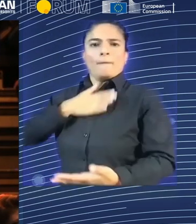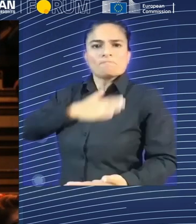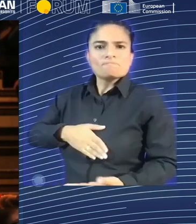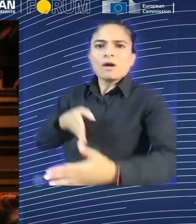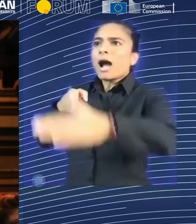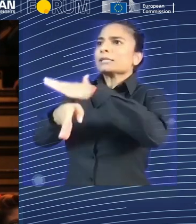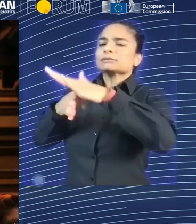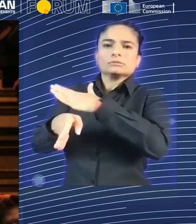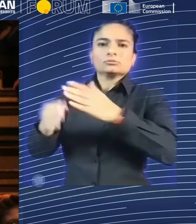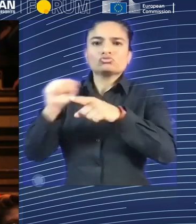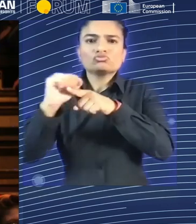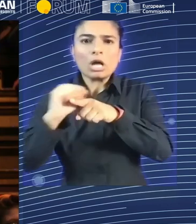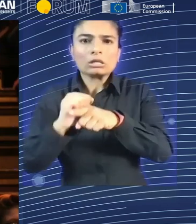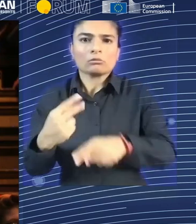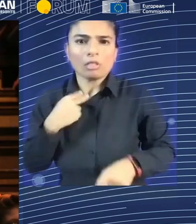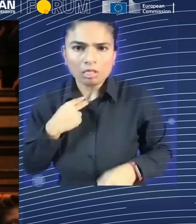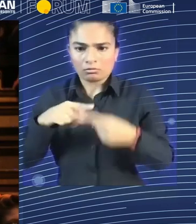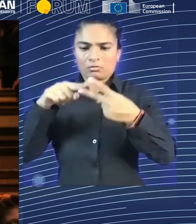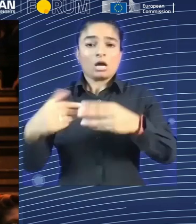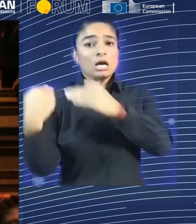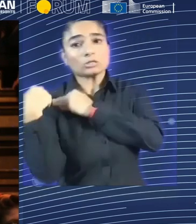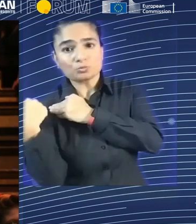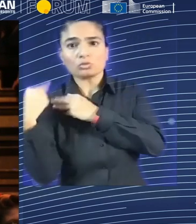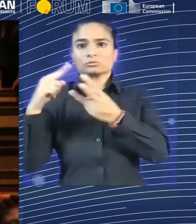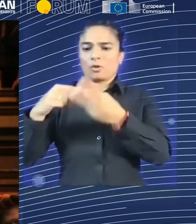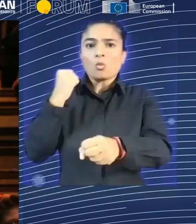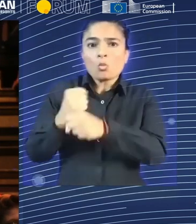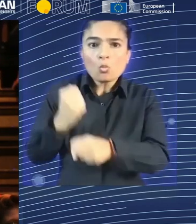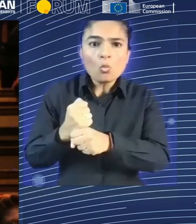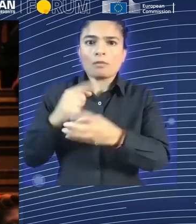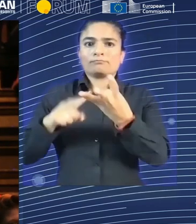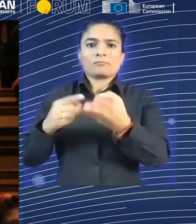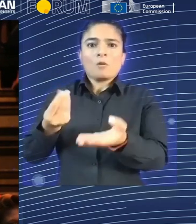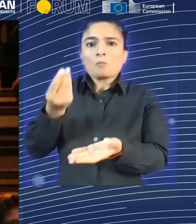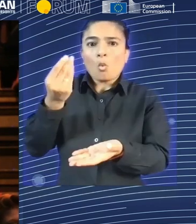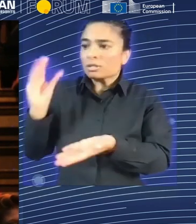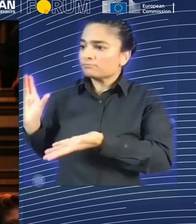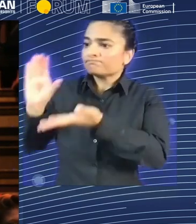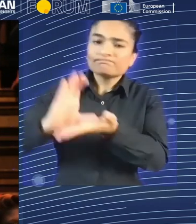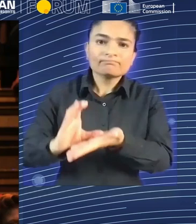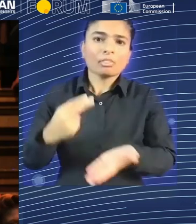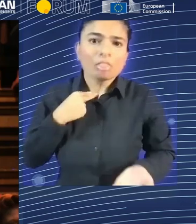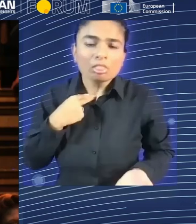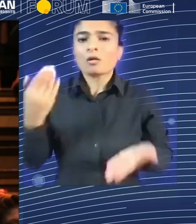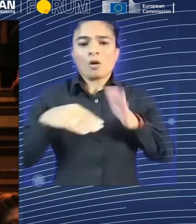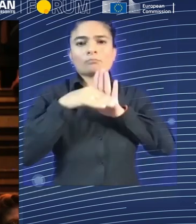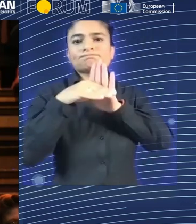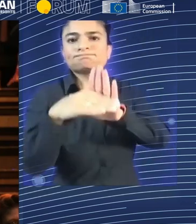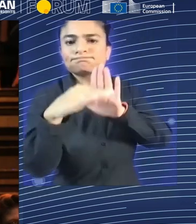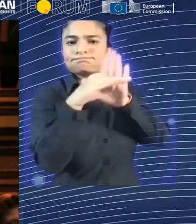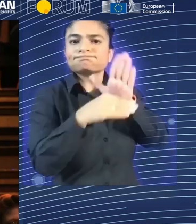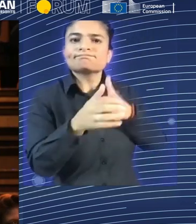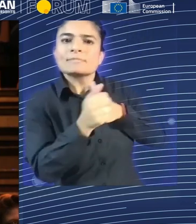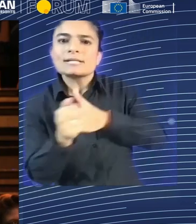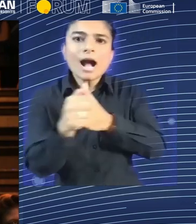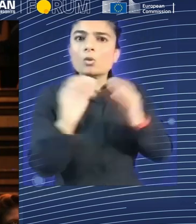finding the training opportunities. So my question to you is, being aware of all these challenges, how can we encourage lifelong learning and build a culture